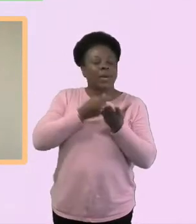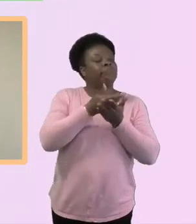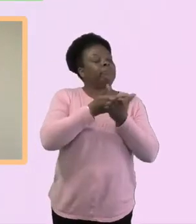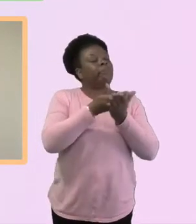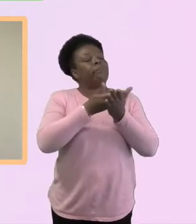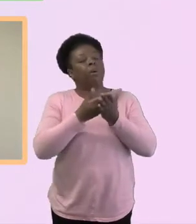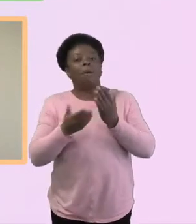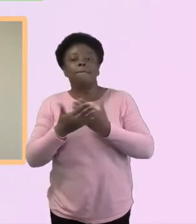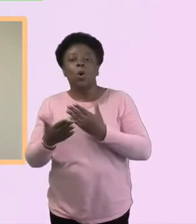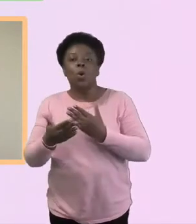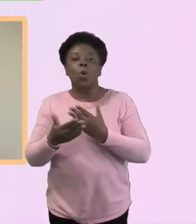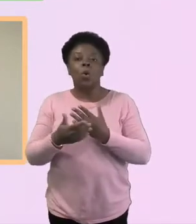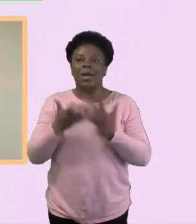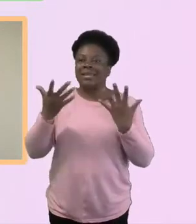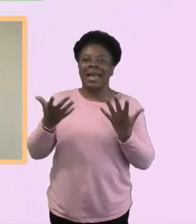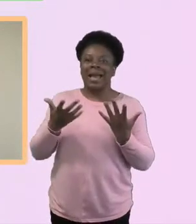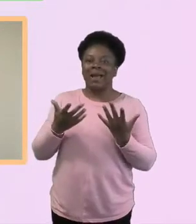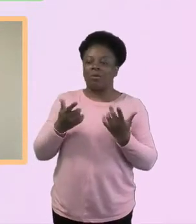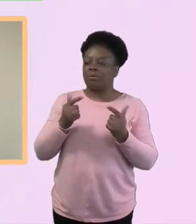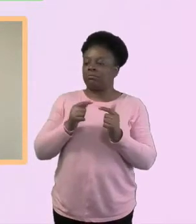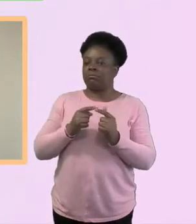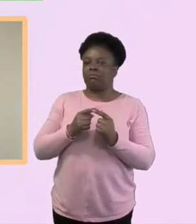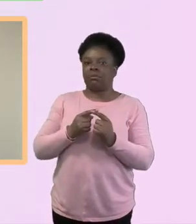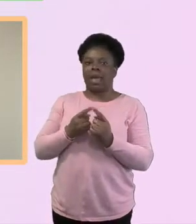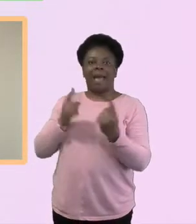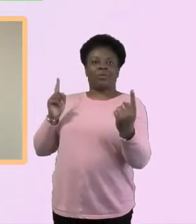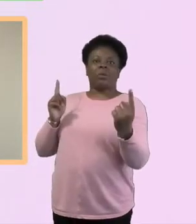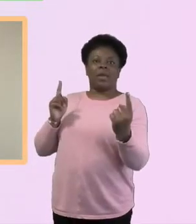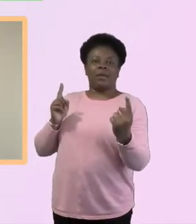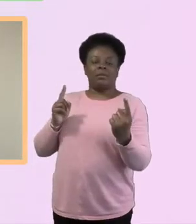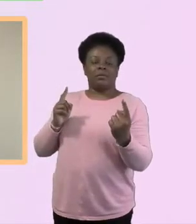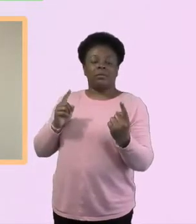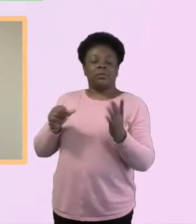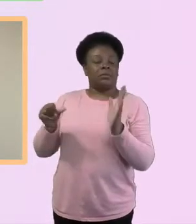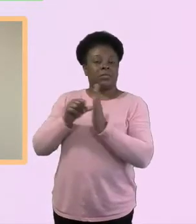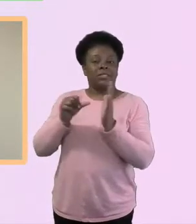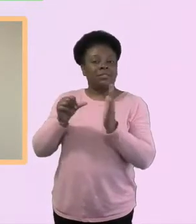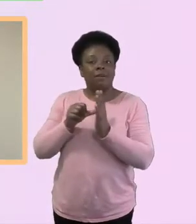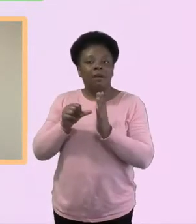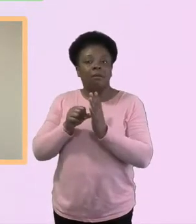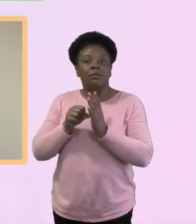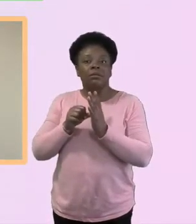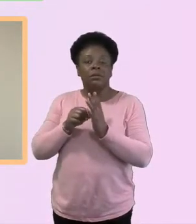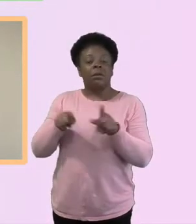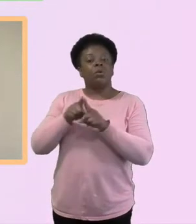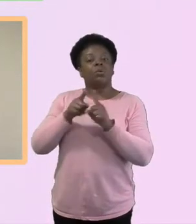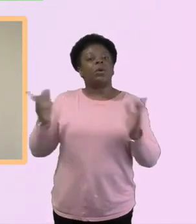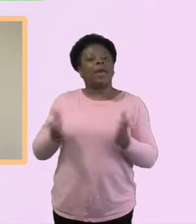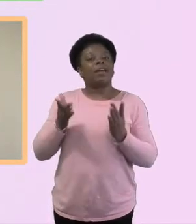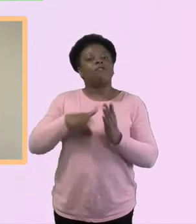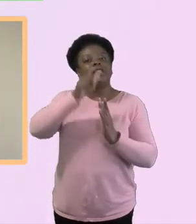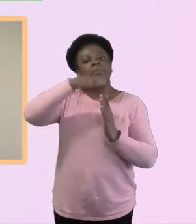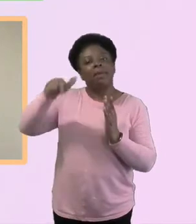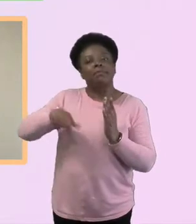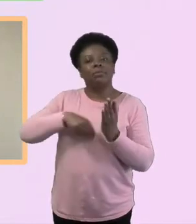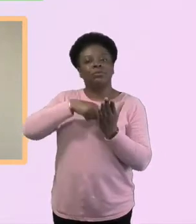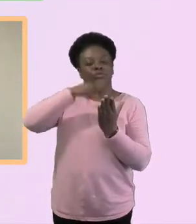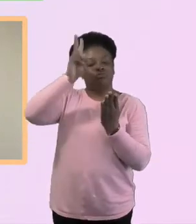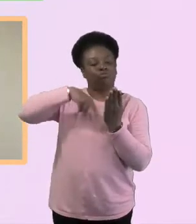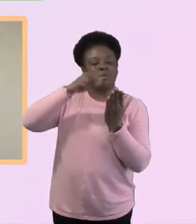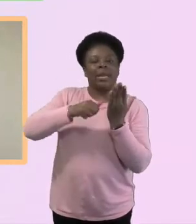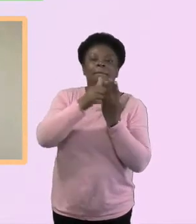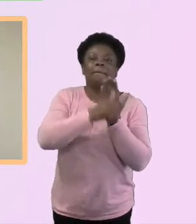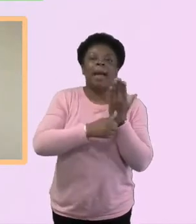Bible knowledge, and by that I don't mean necessarily people who are able to read the Bible, because I've went on a bit of a whole journey